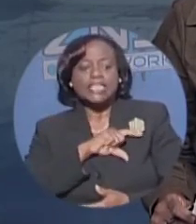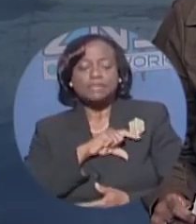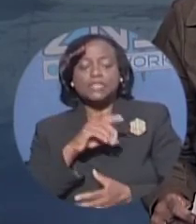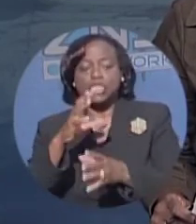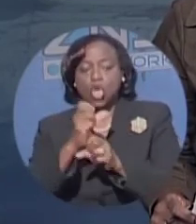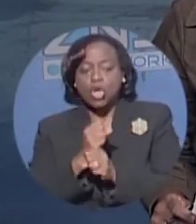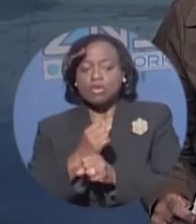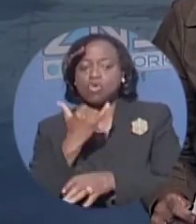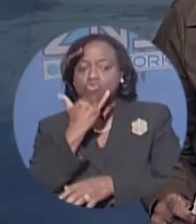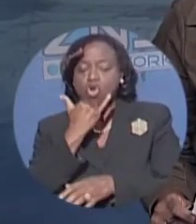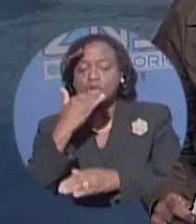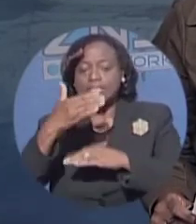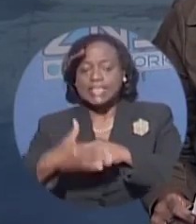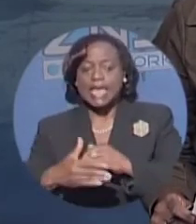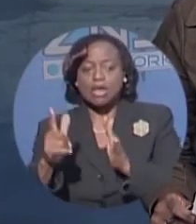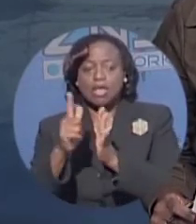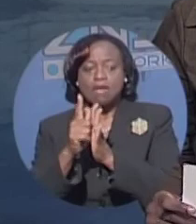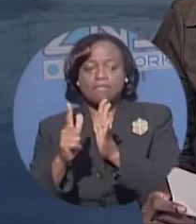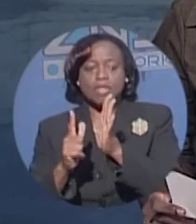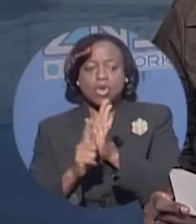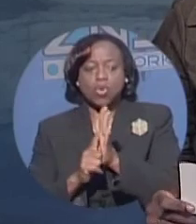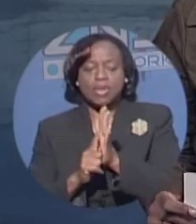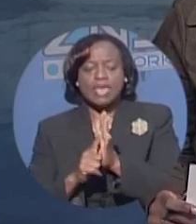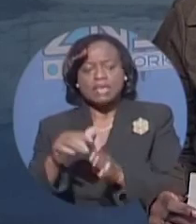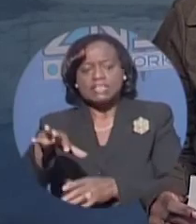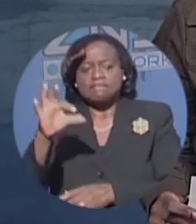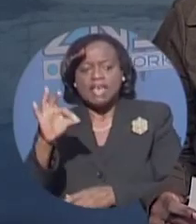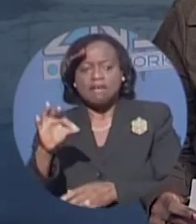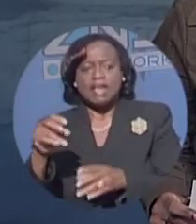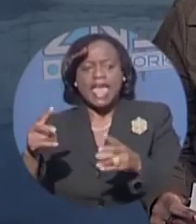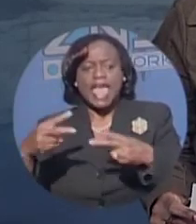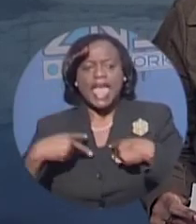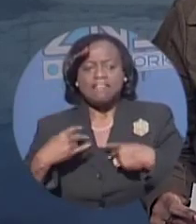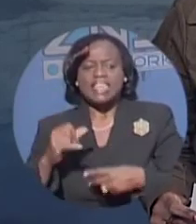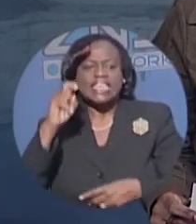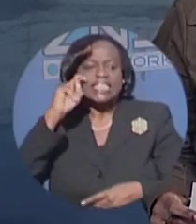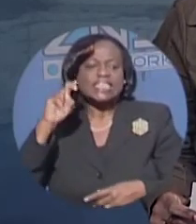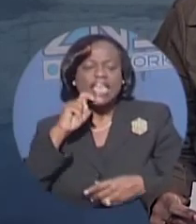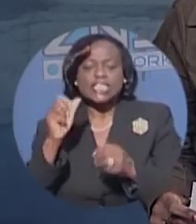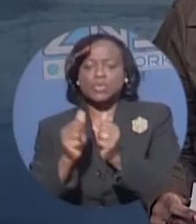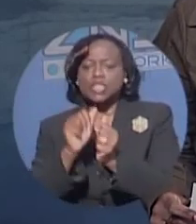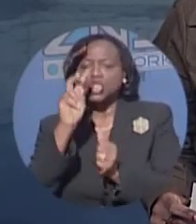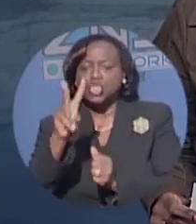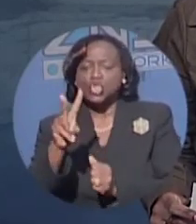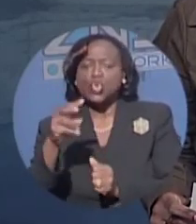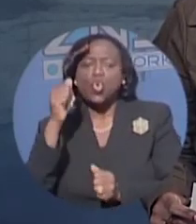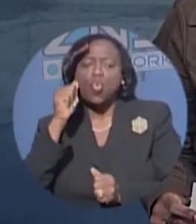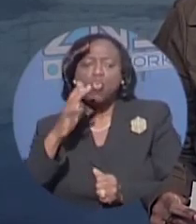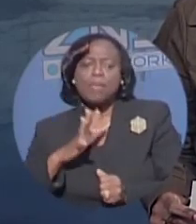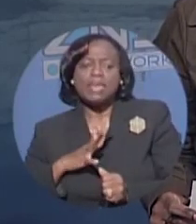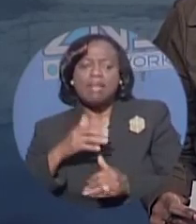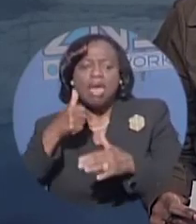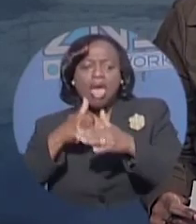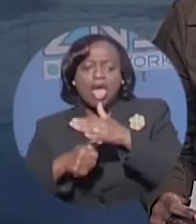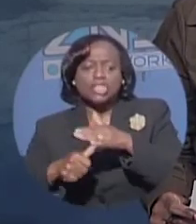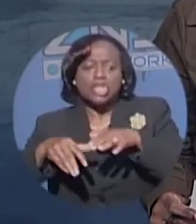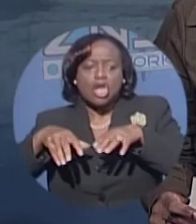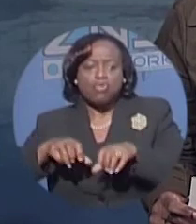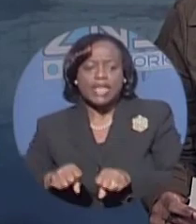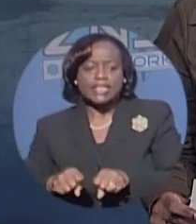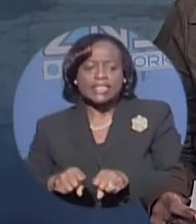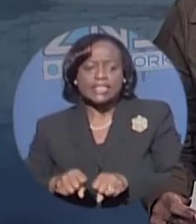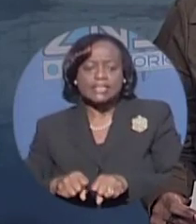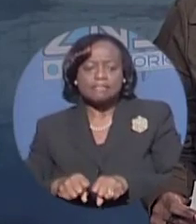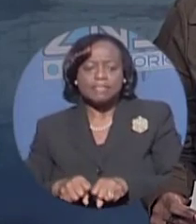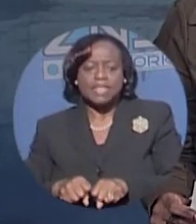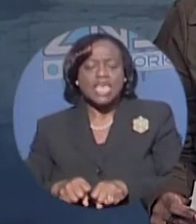law. According to reports, the officer was caught having sex with two women under arrest. He was immediately dismissed from the force and charged in